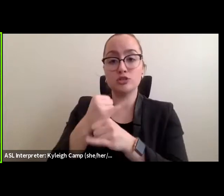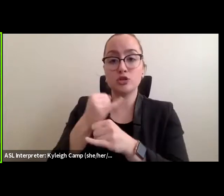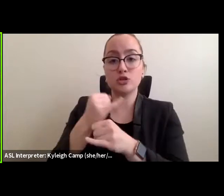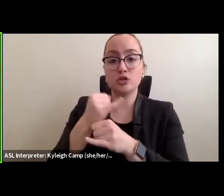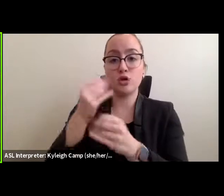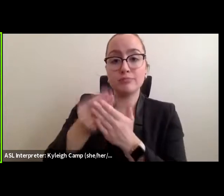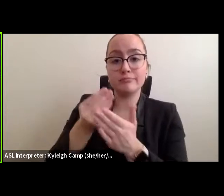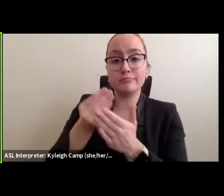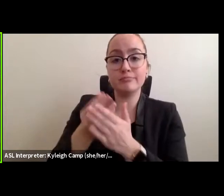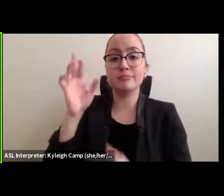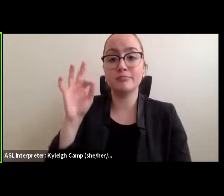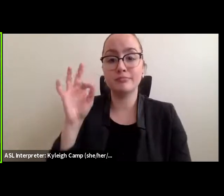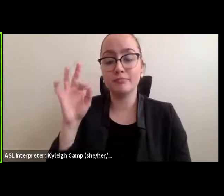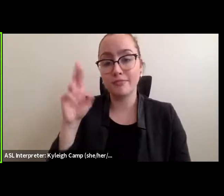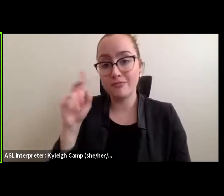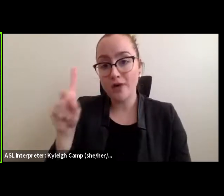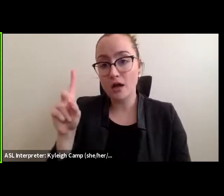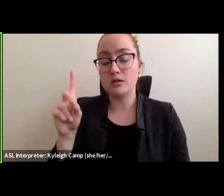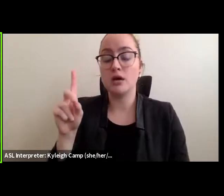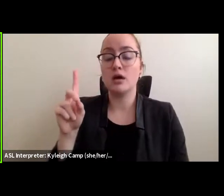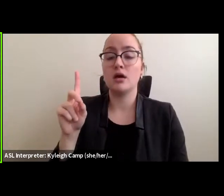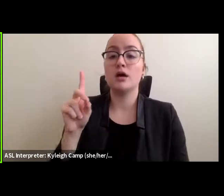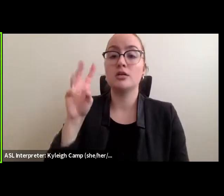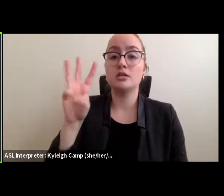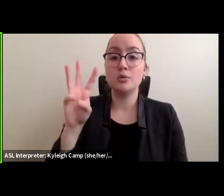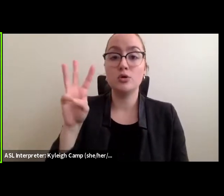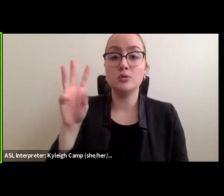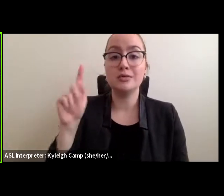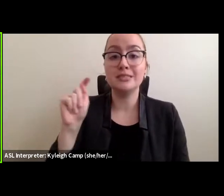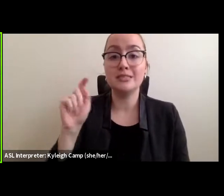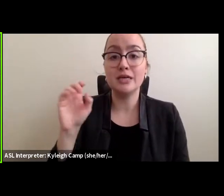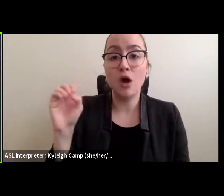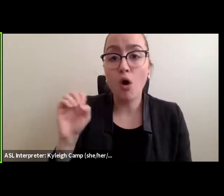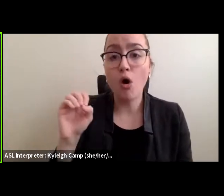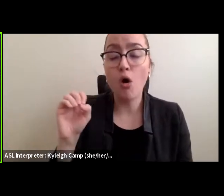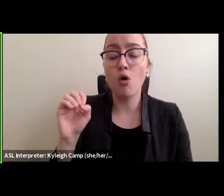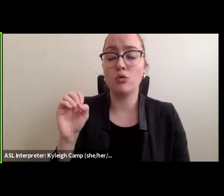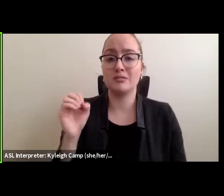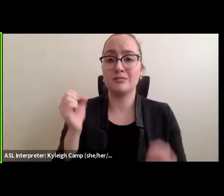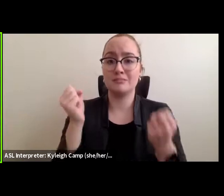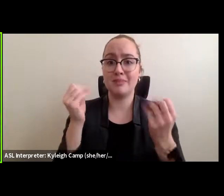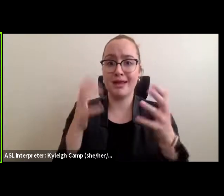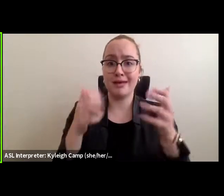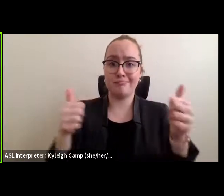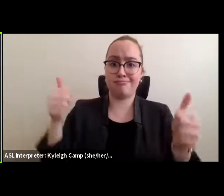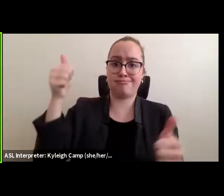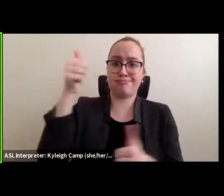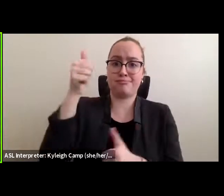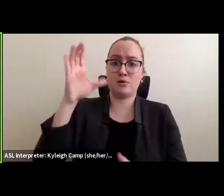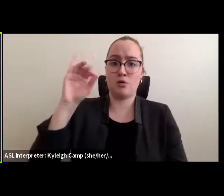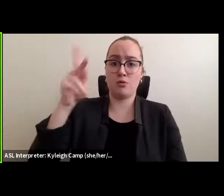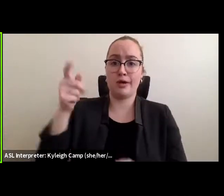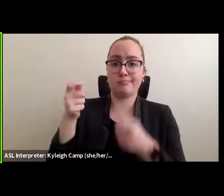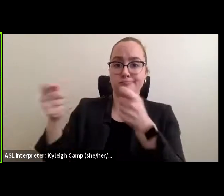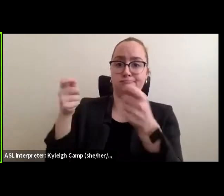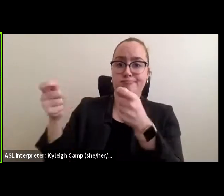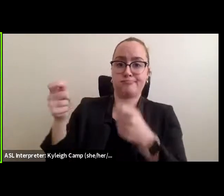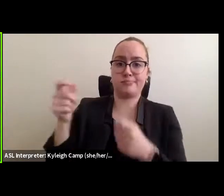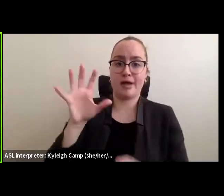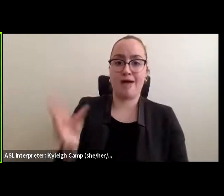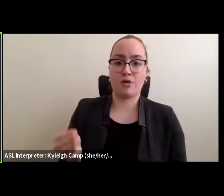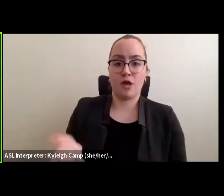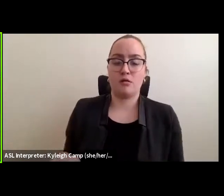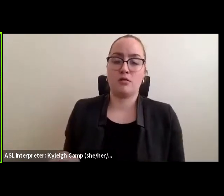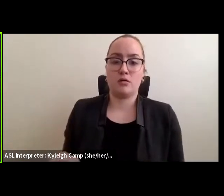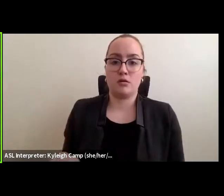WTO, larger organizations that basically benefit multinational corporations. So the post-independence